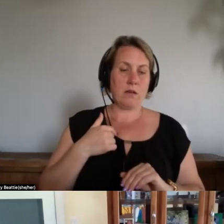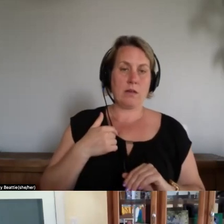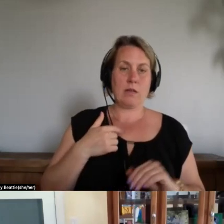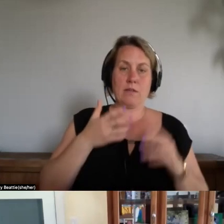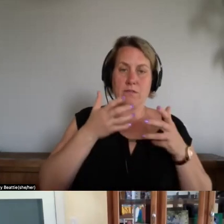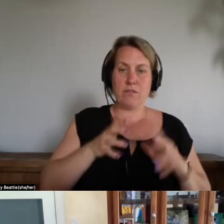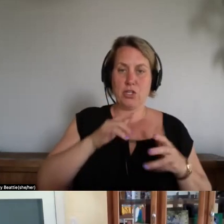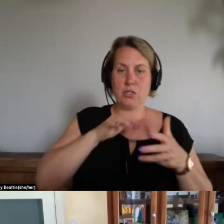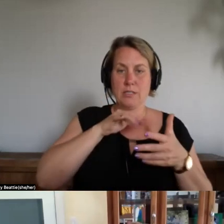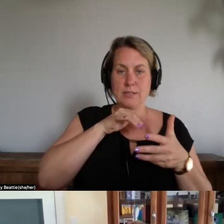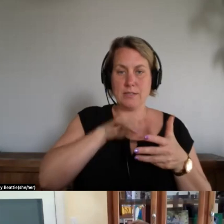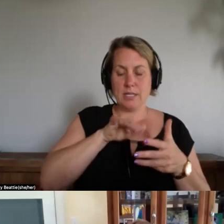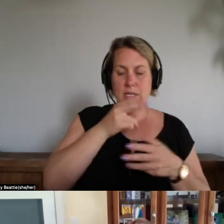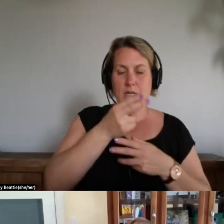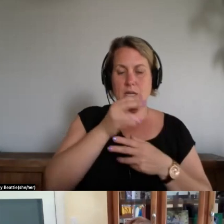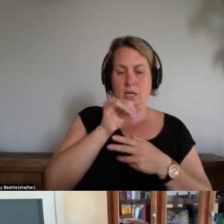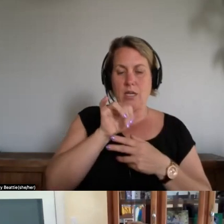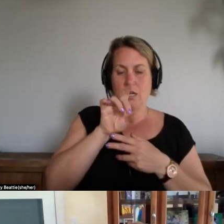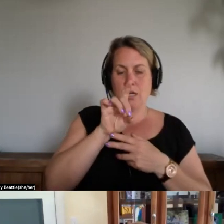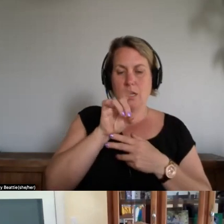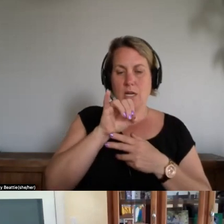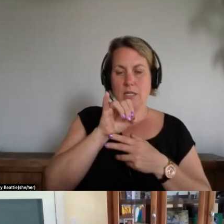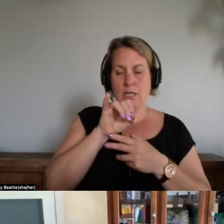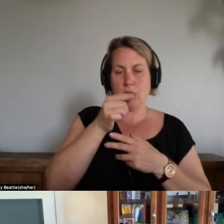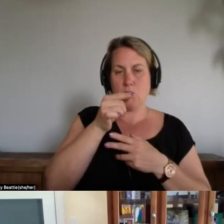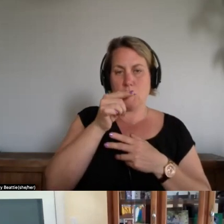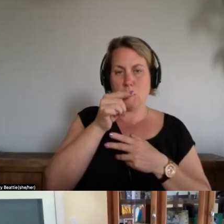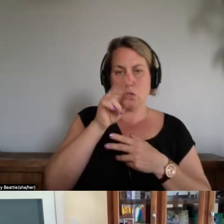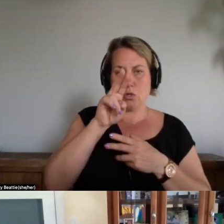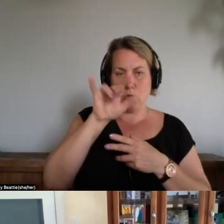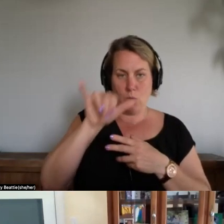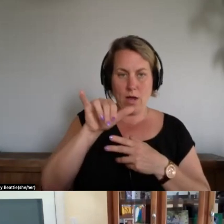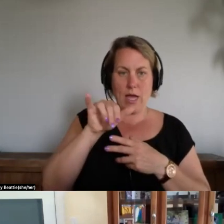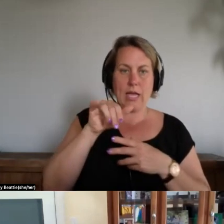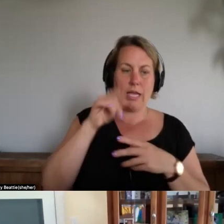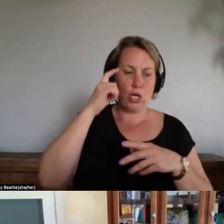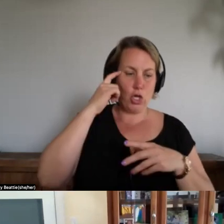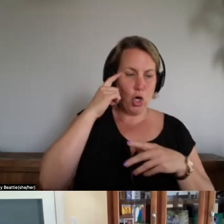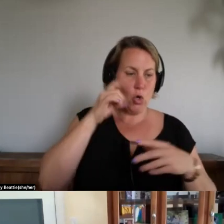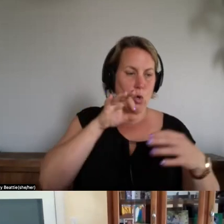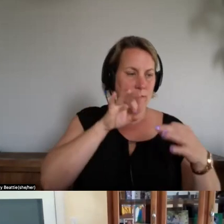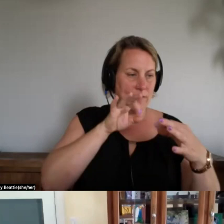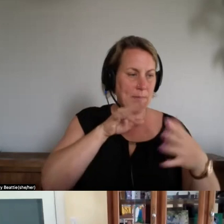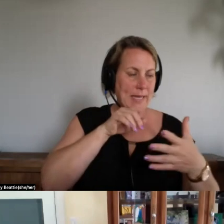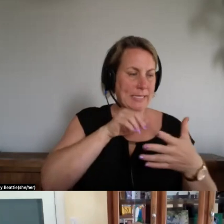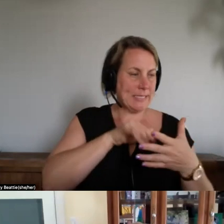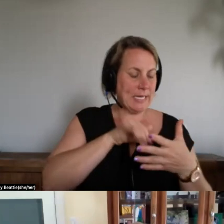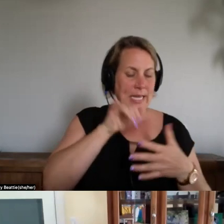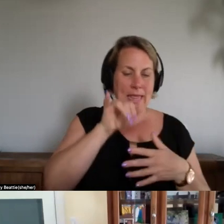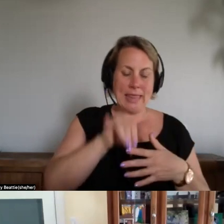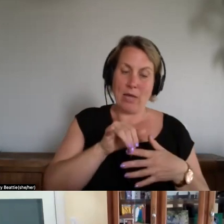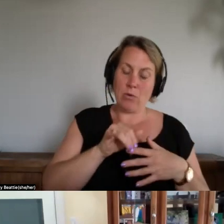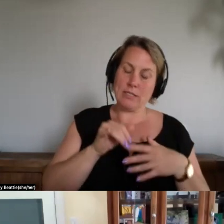a neurofeedback study um really tremendous commitment by the haida people to